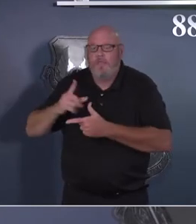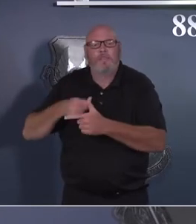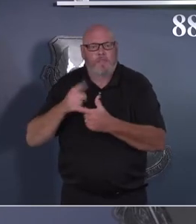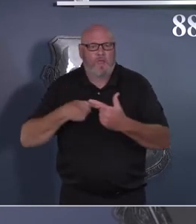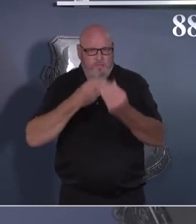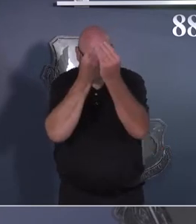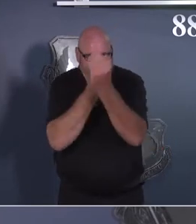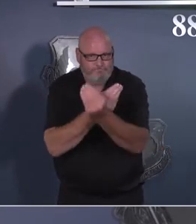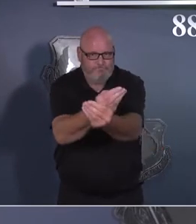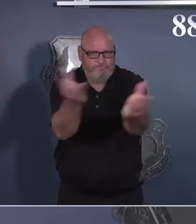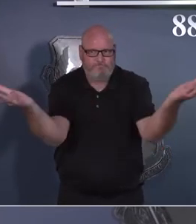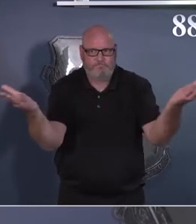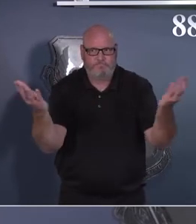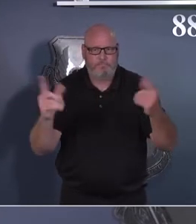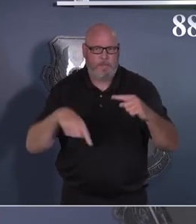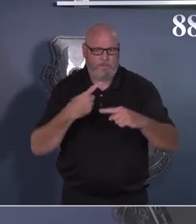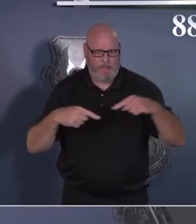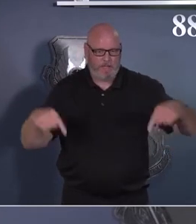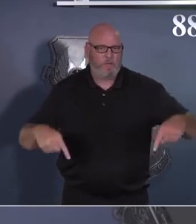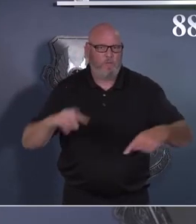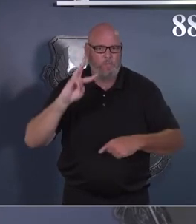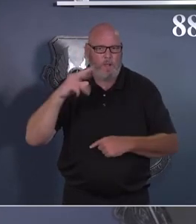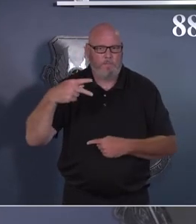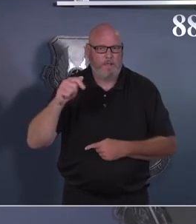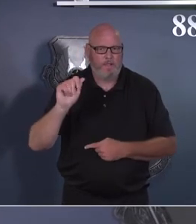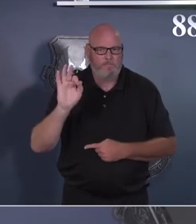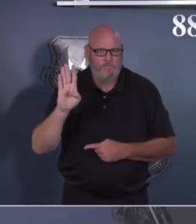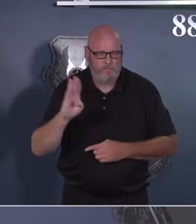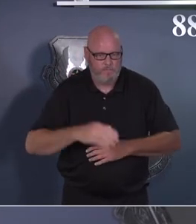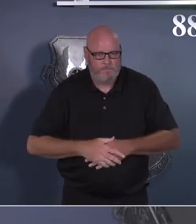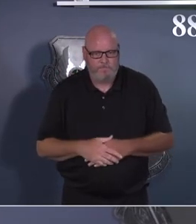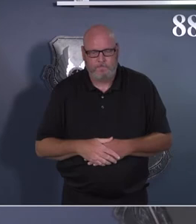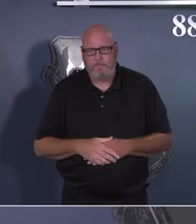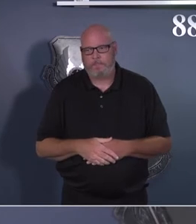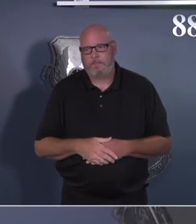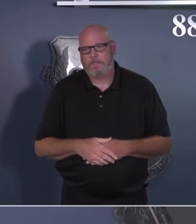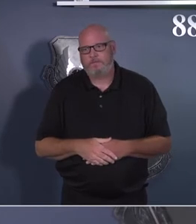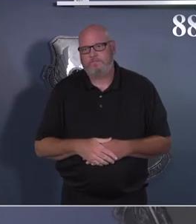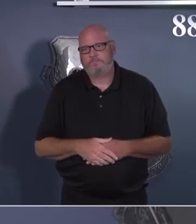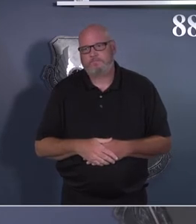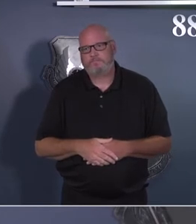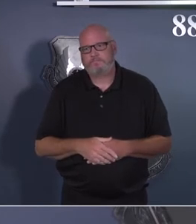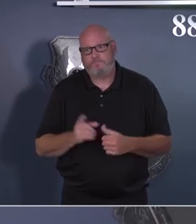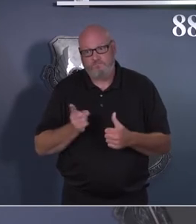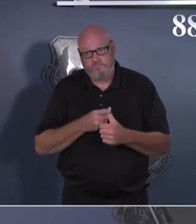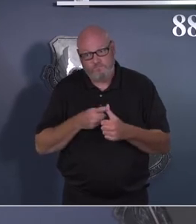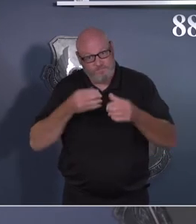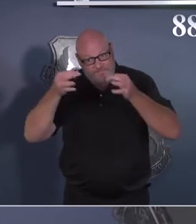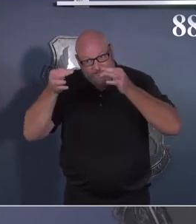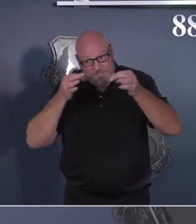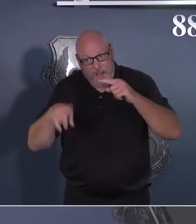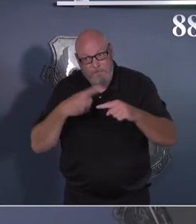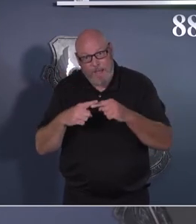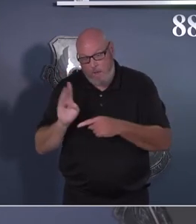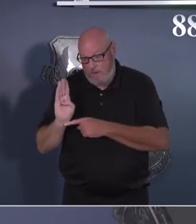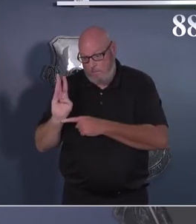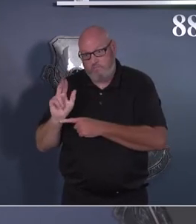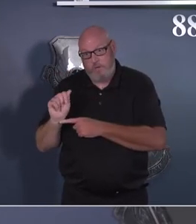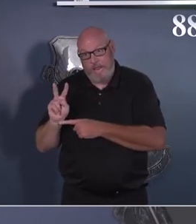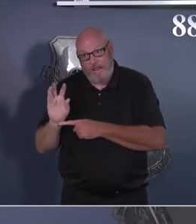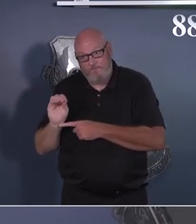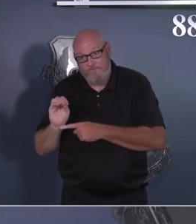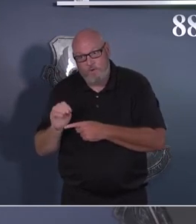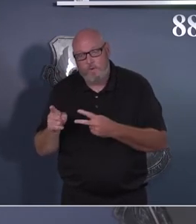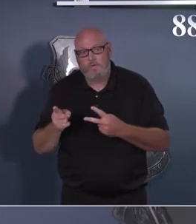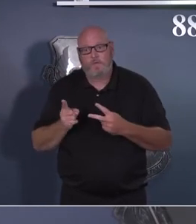that up front. So we've covered the fact that we moved to Health Protection Condition Bravo. We've covered the fact that we